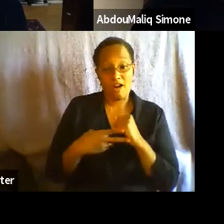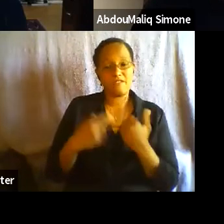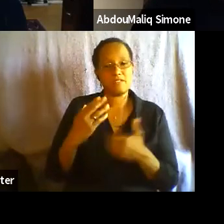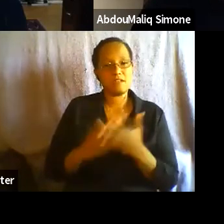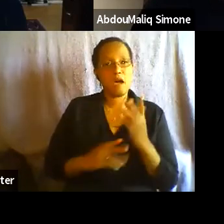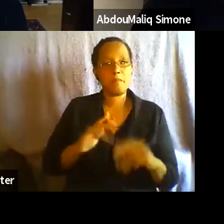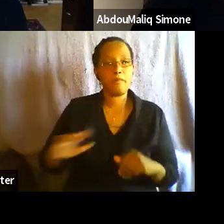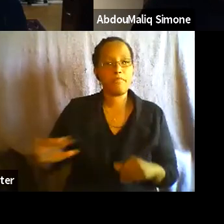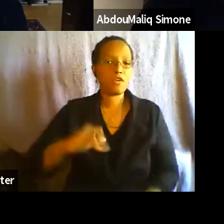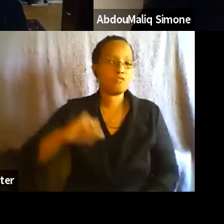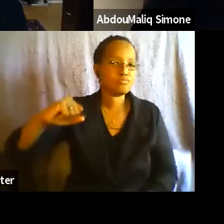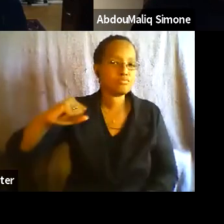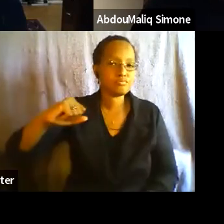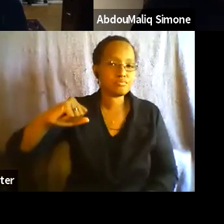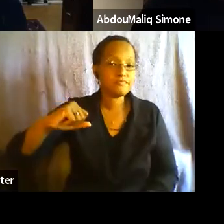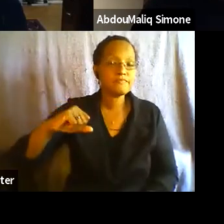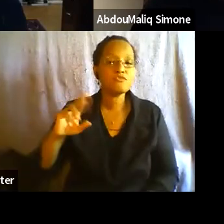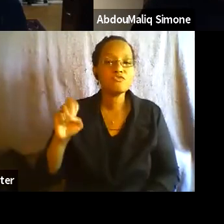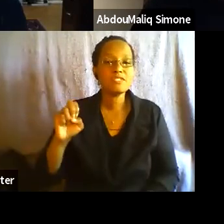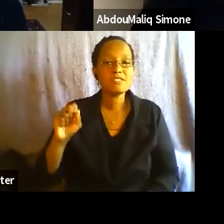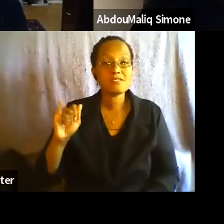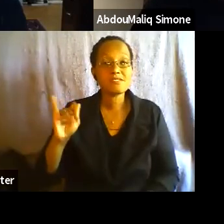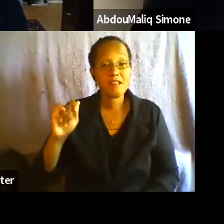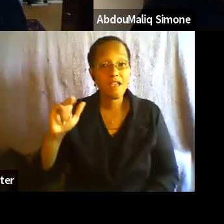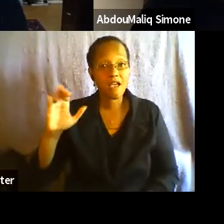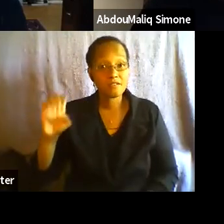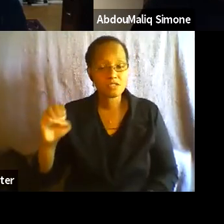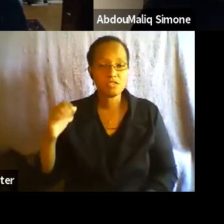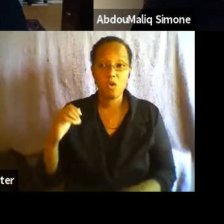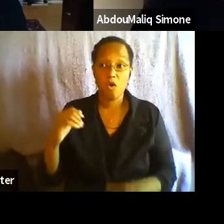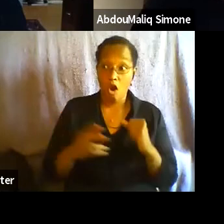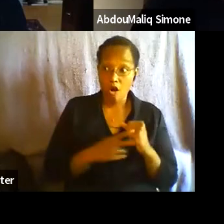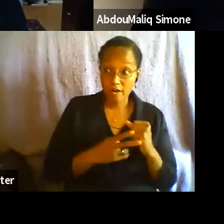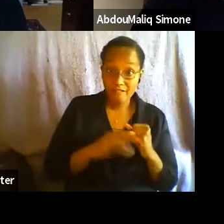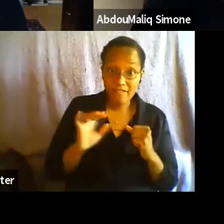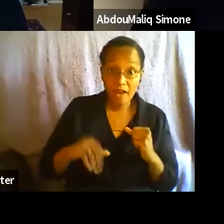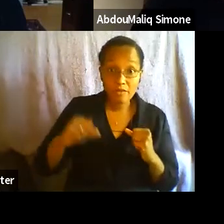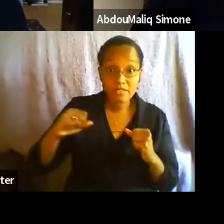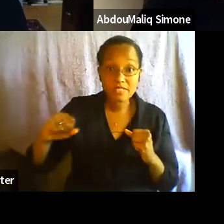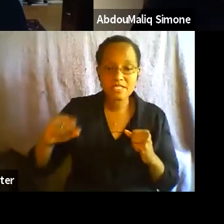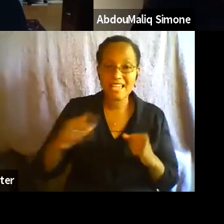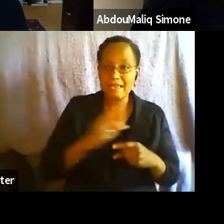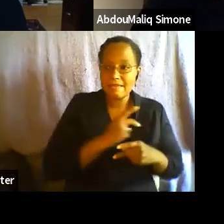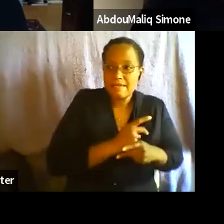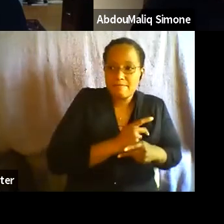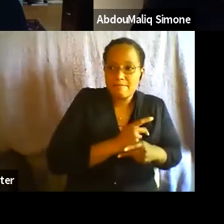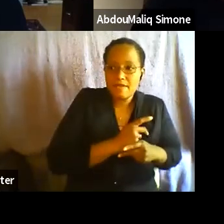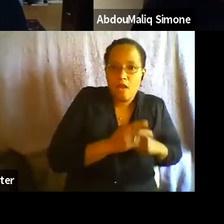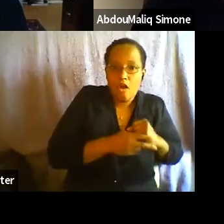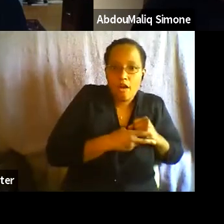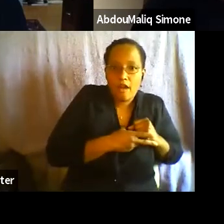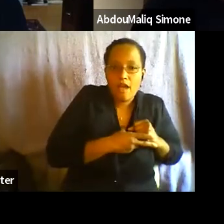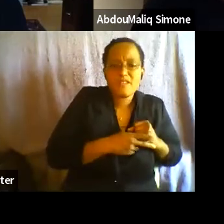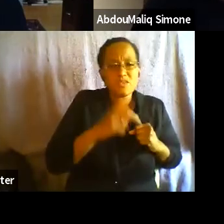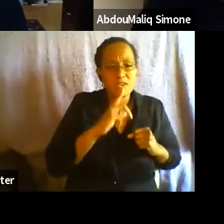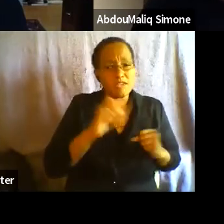Avery has done, for example, in being a keeper of those kinds of archives is really remarkable. So when we're thinking through this moment of